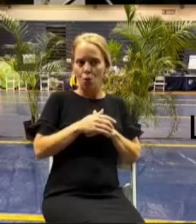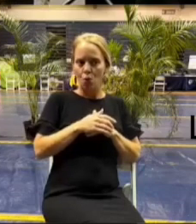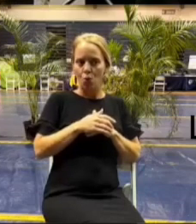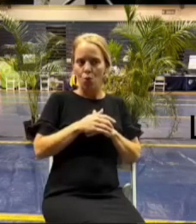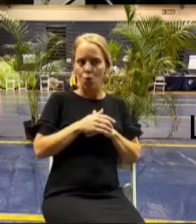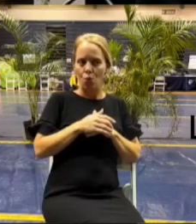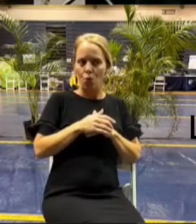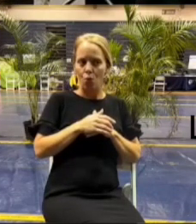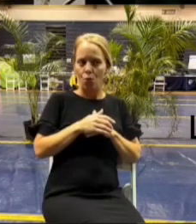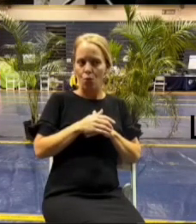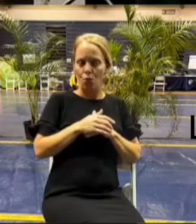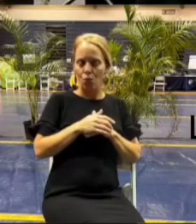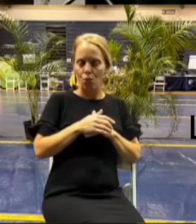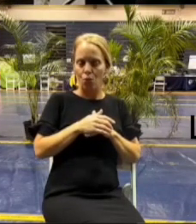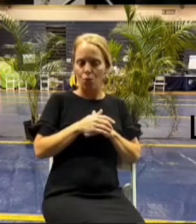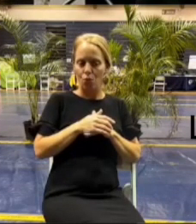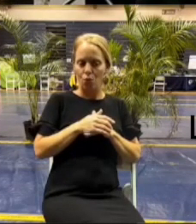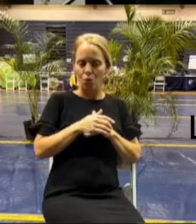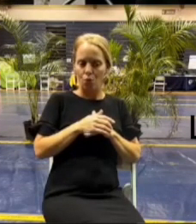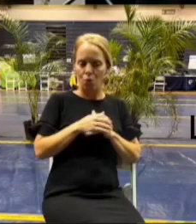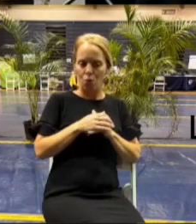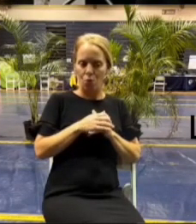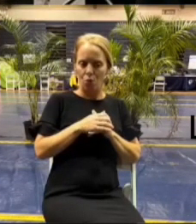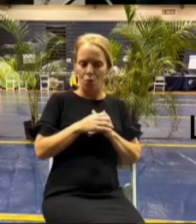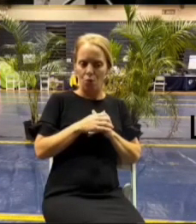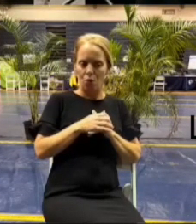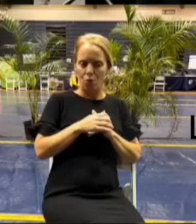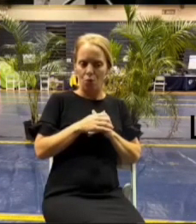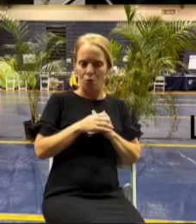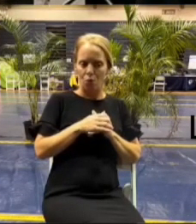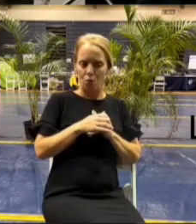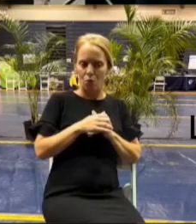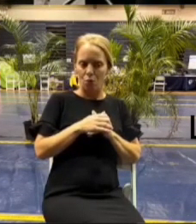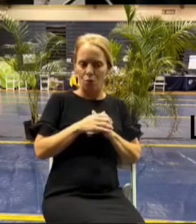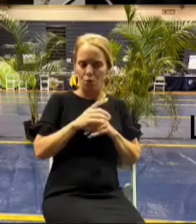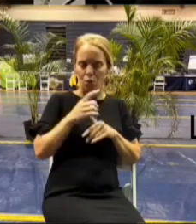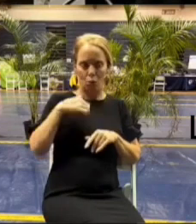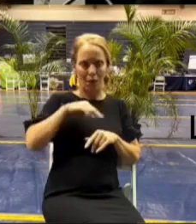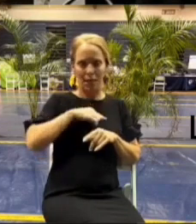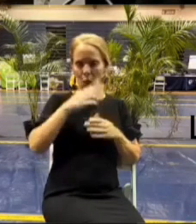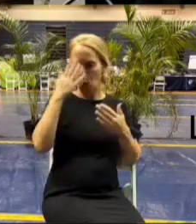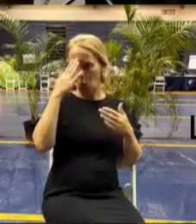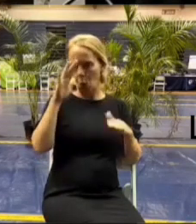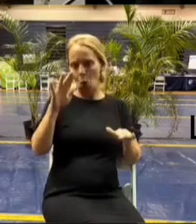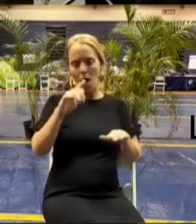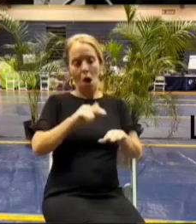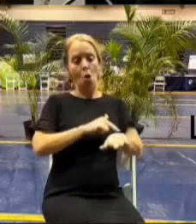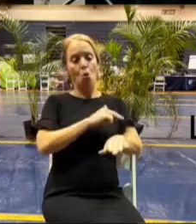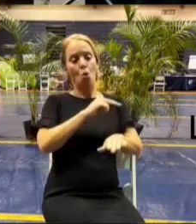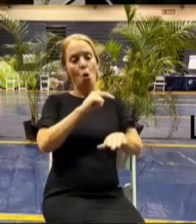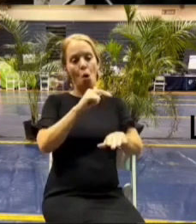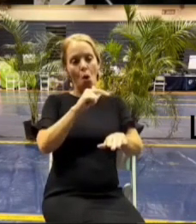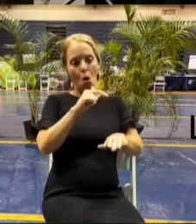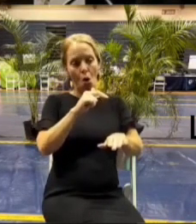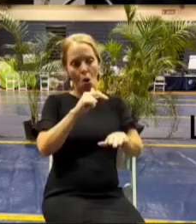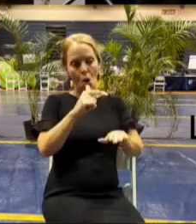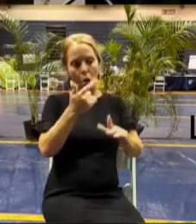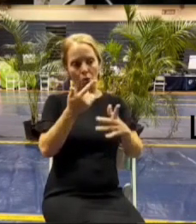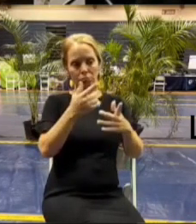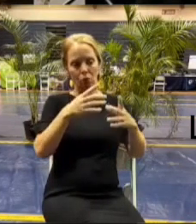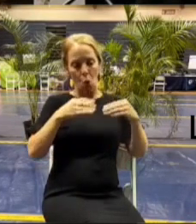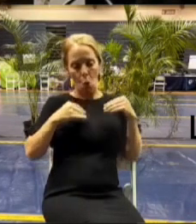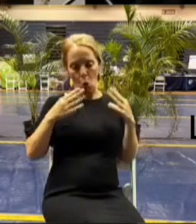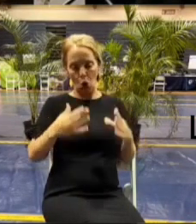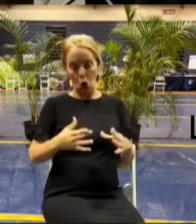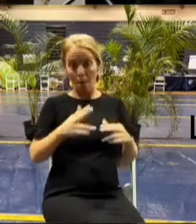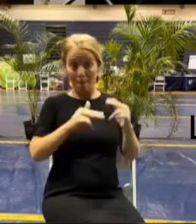don't know how long it will take um for each homeowner to rebuild i think that i don't think anyone knows how